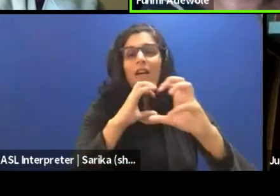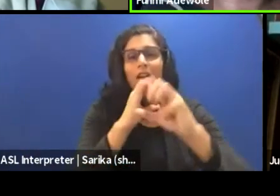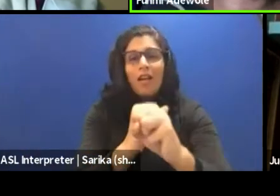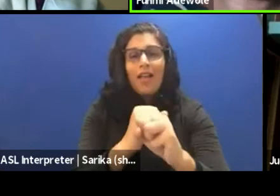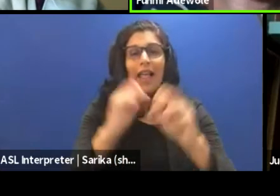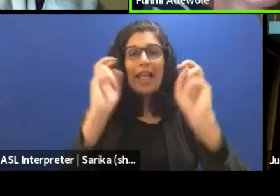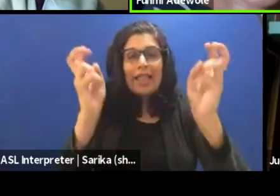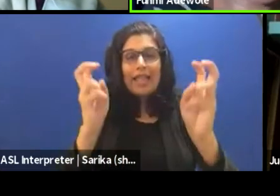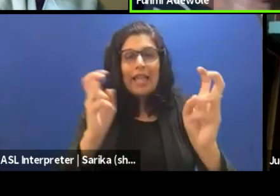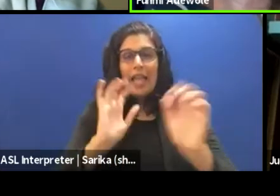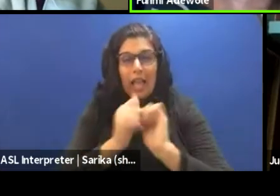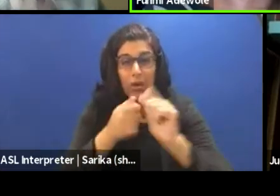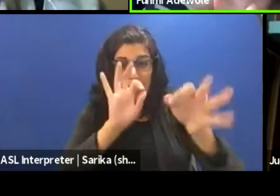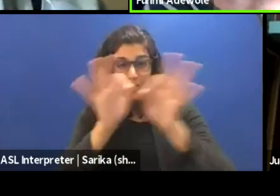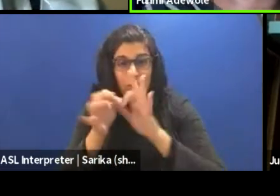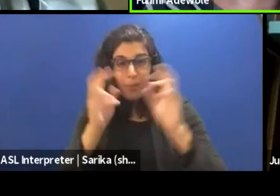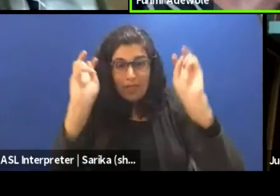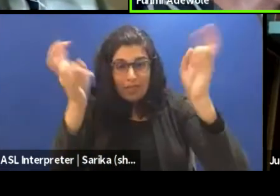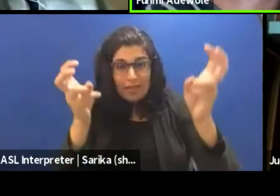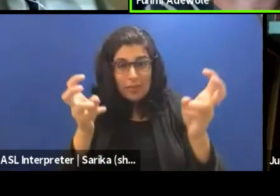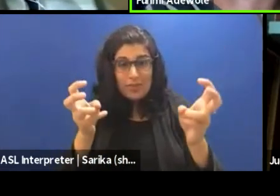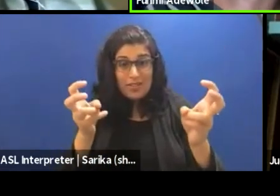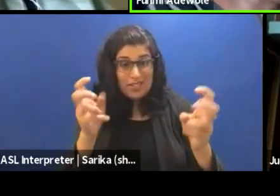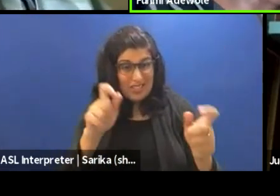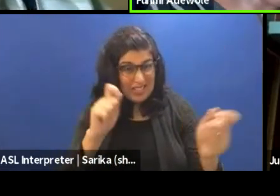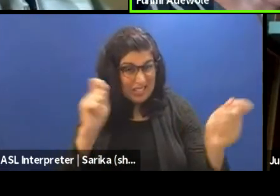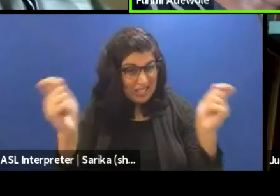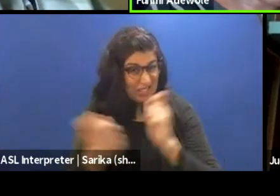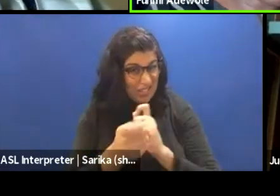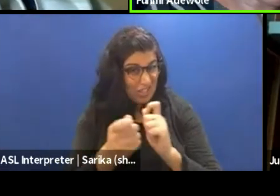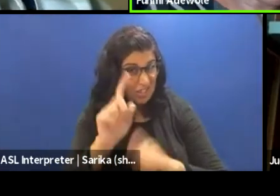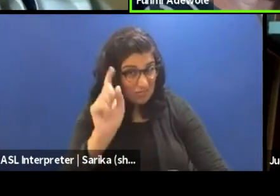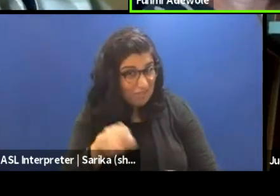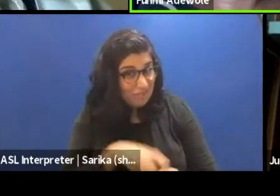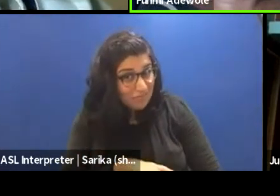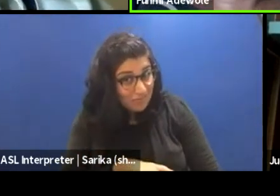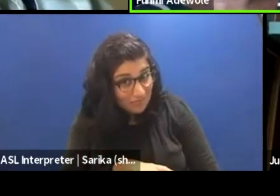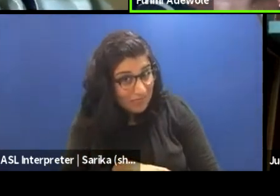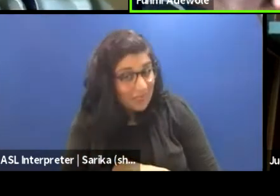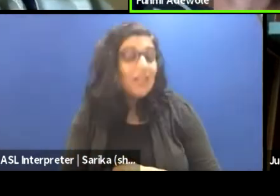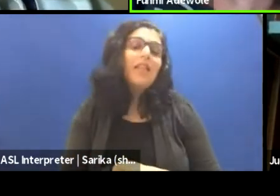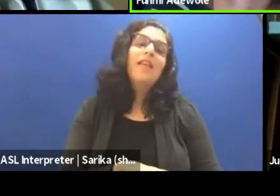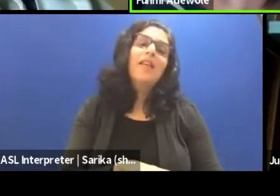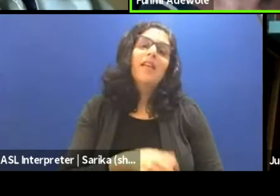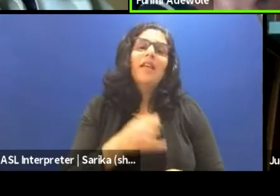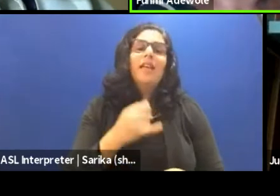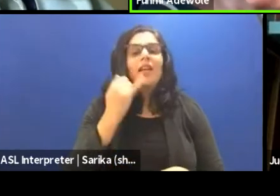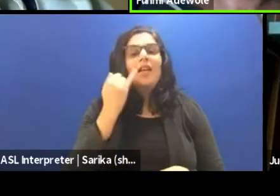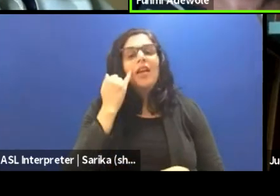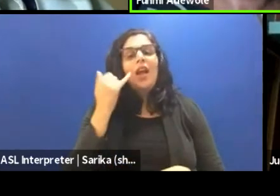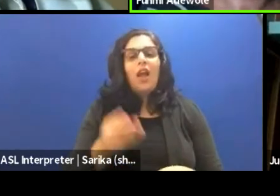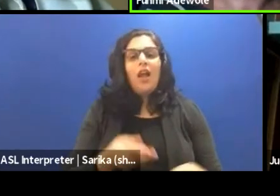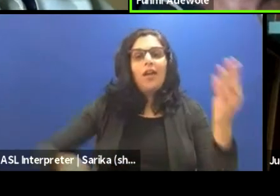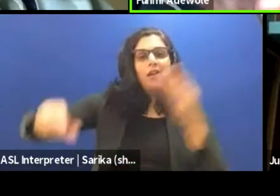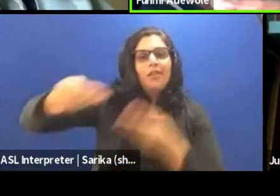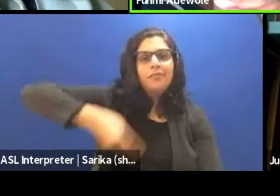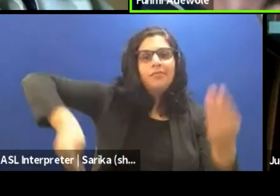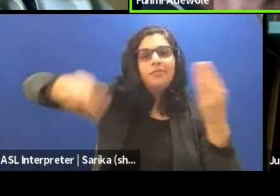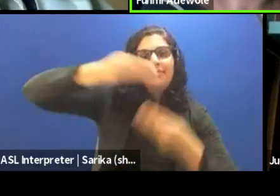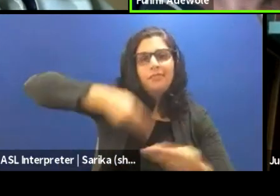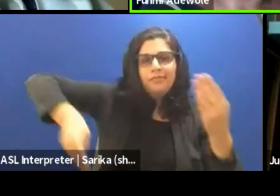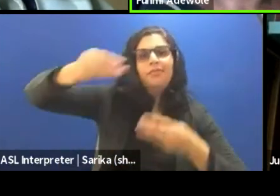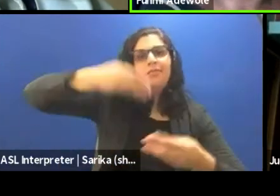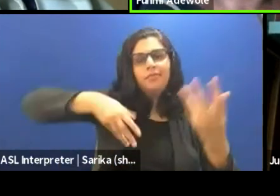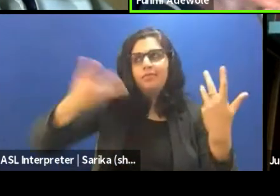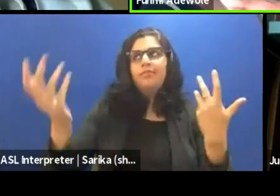play? How to interpret that? Does it need much change or not? If you're circulating the same, you know,